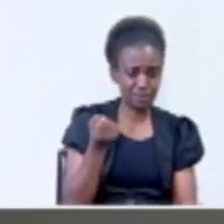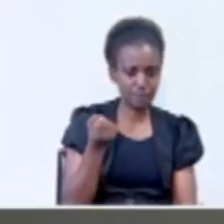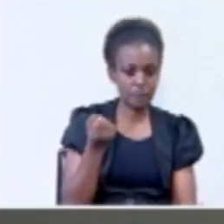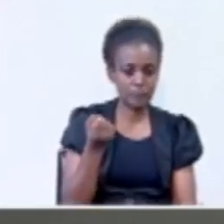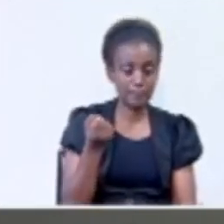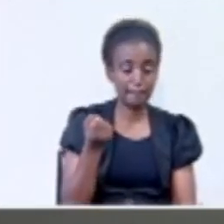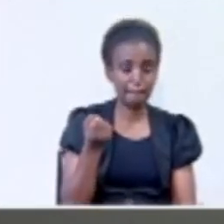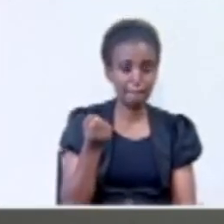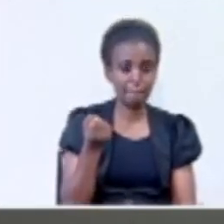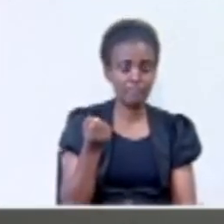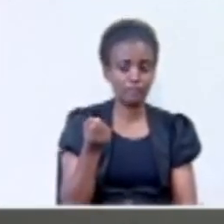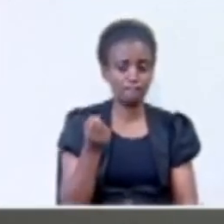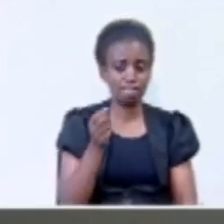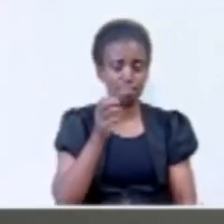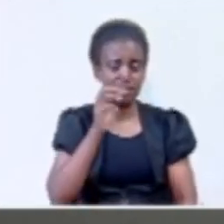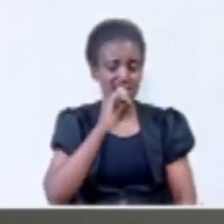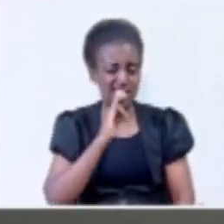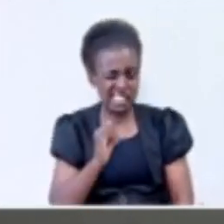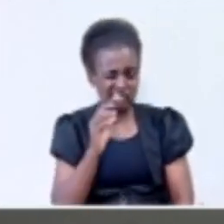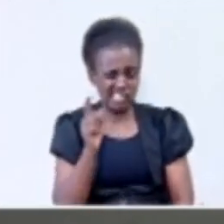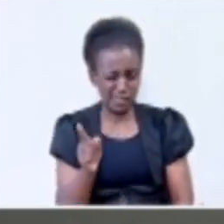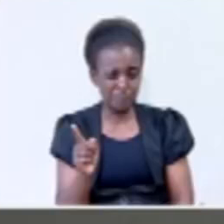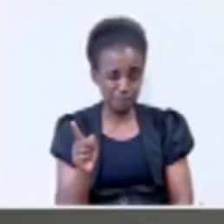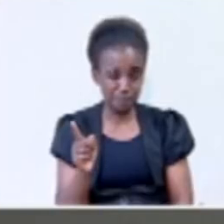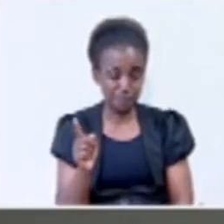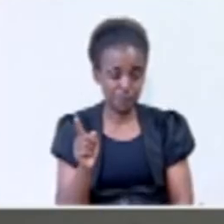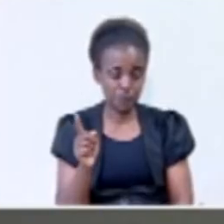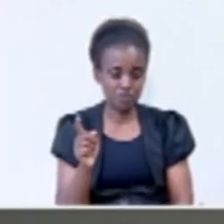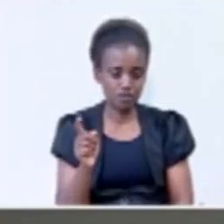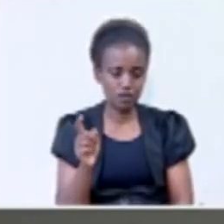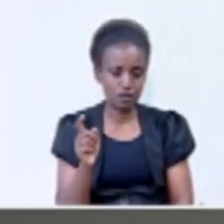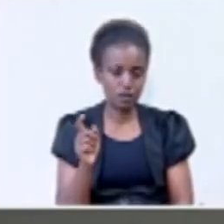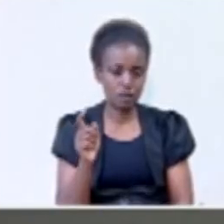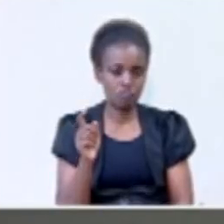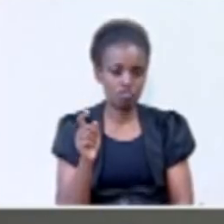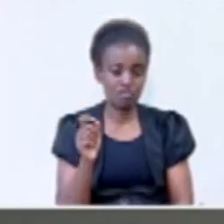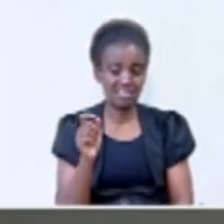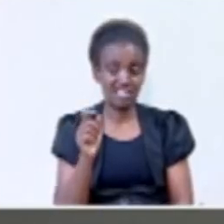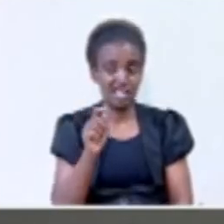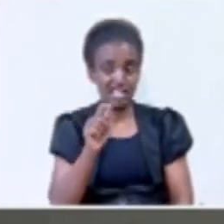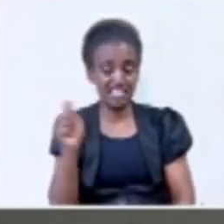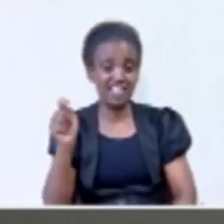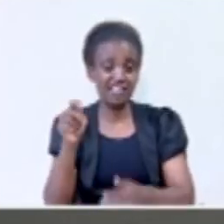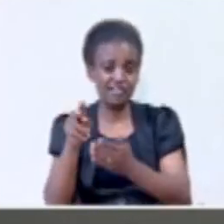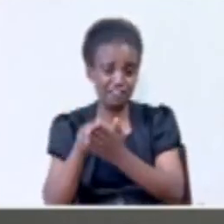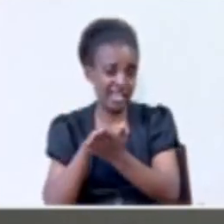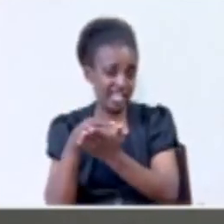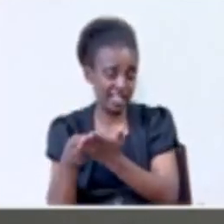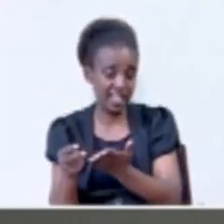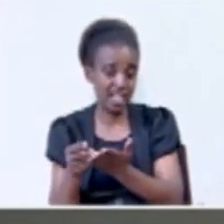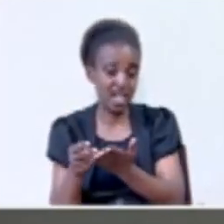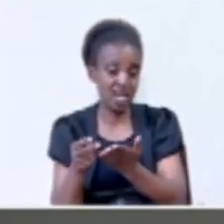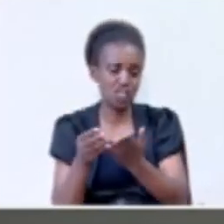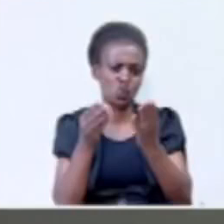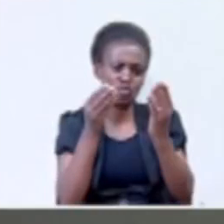constant is the failure to